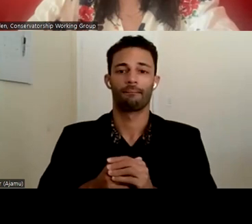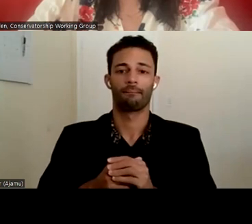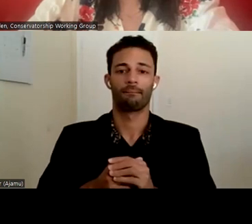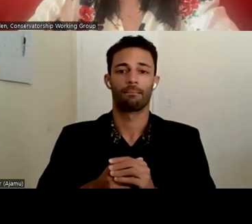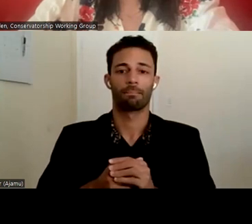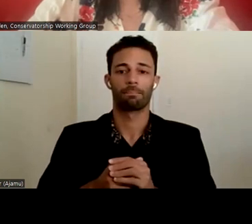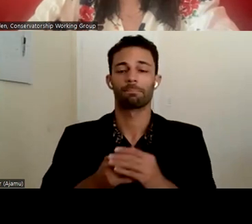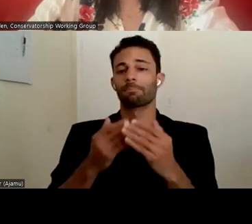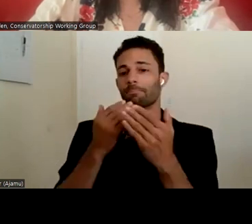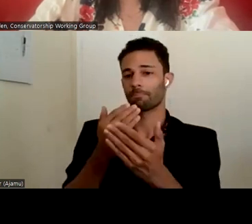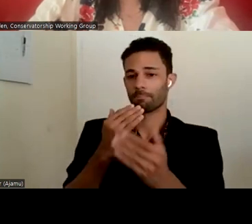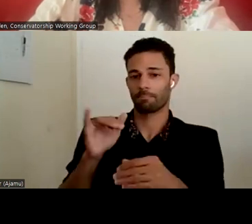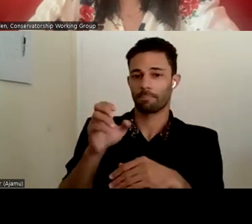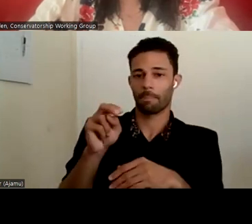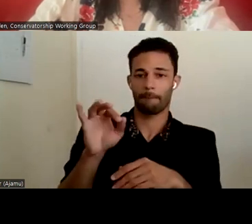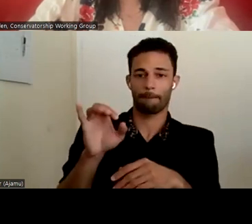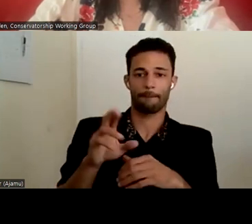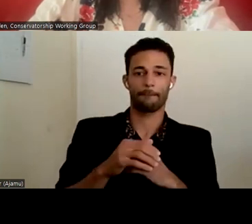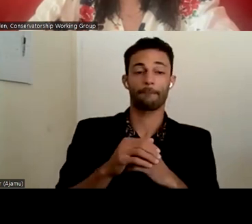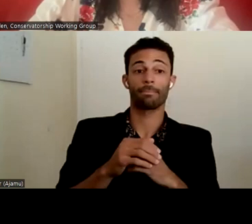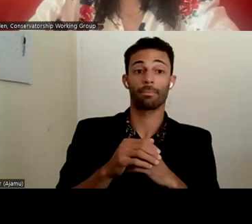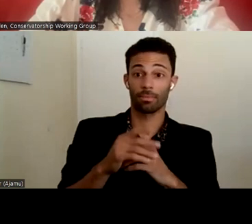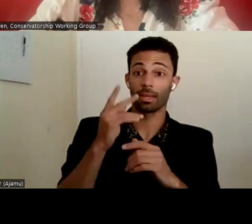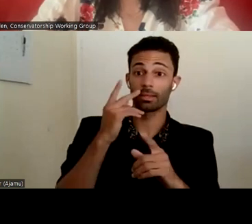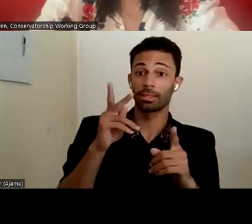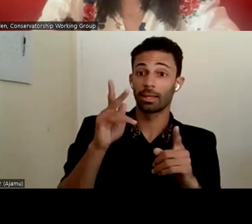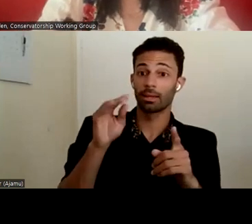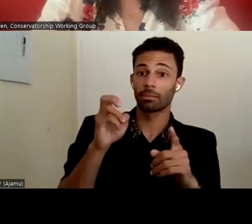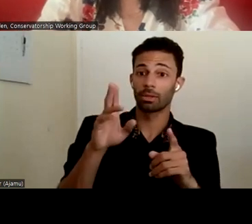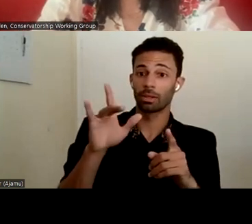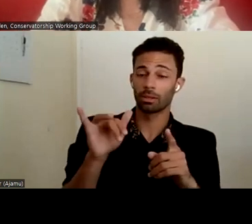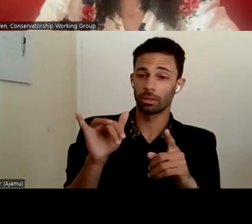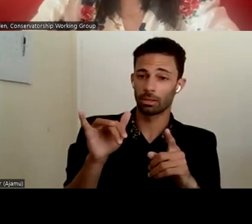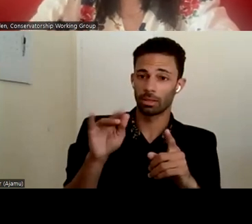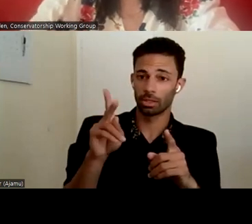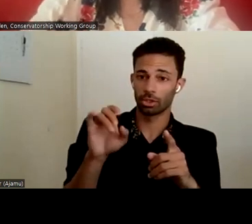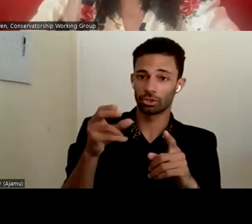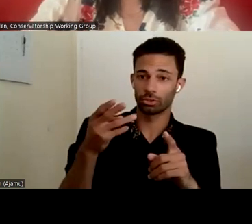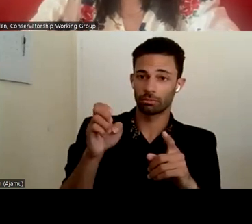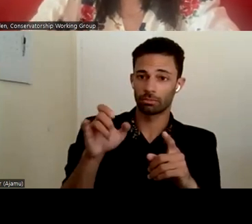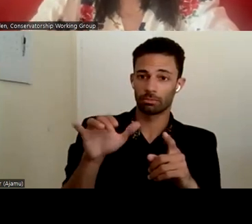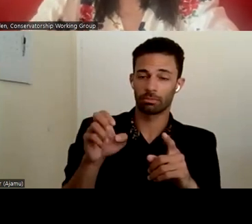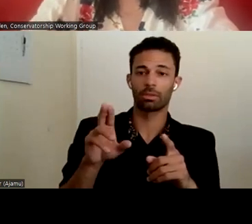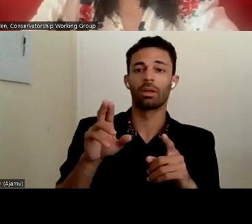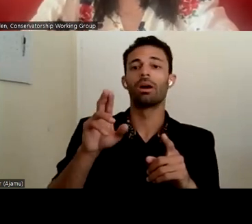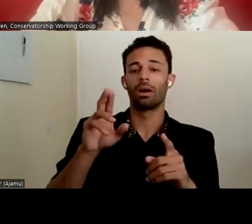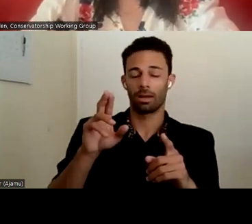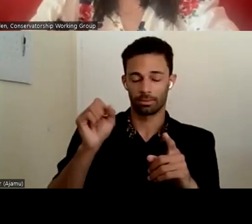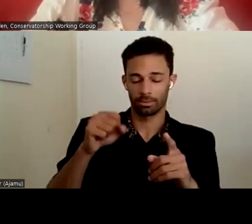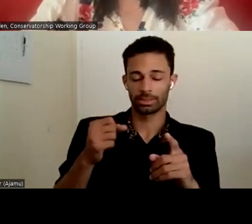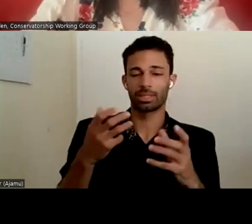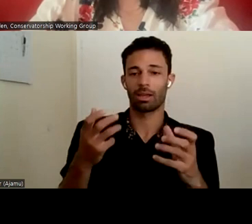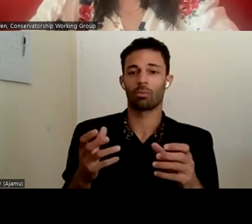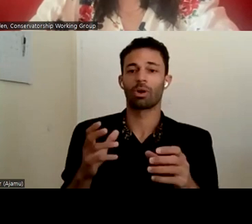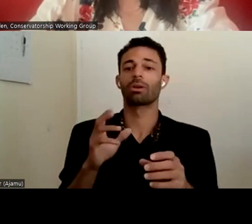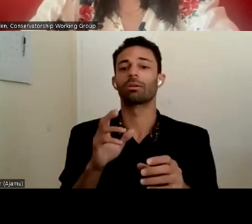Thank you, Jennifer. And I also see Kimberly. Kimberly Kirschmeyer. Yeah, I just wanted to also jump in here kind